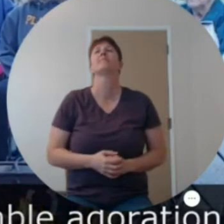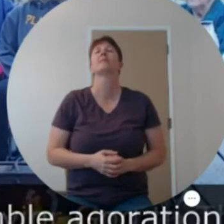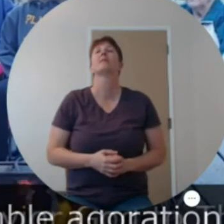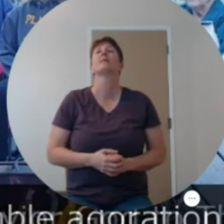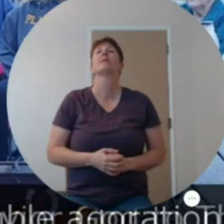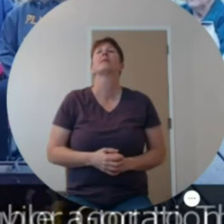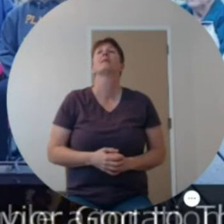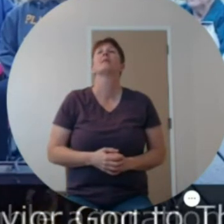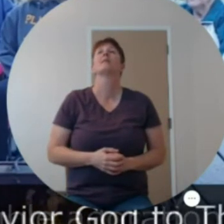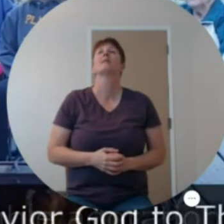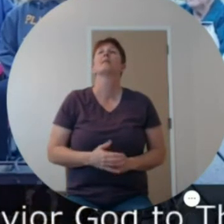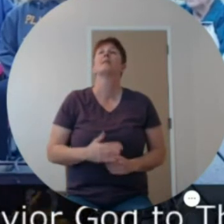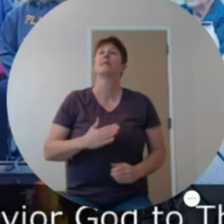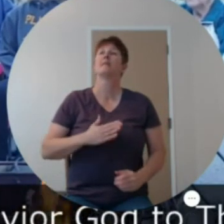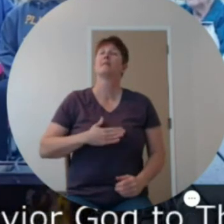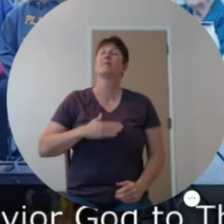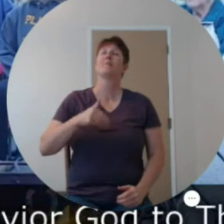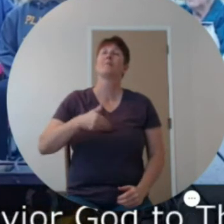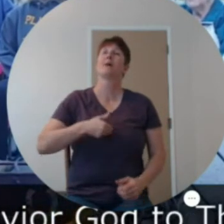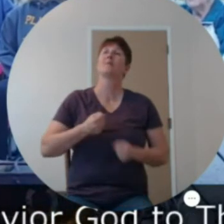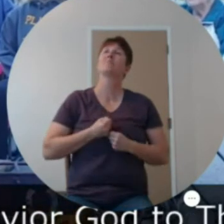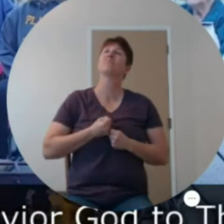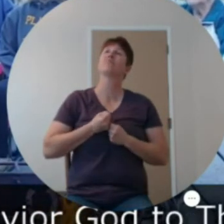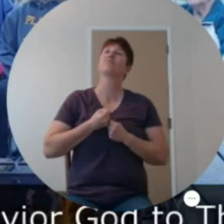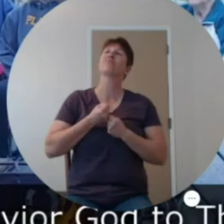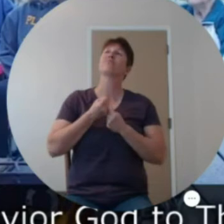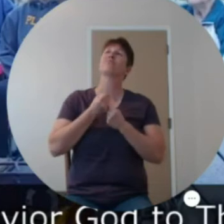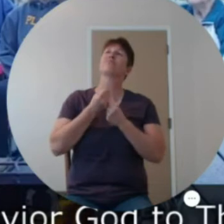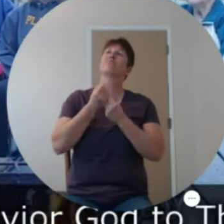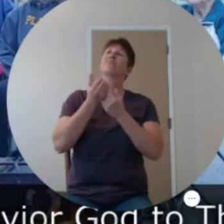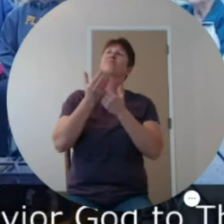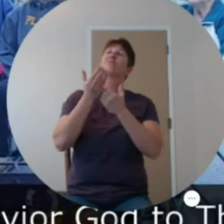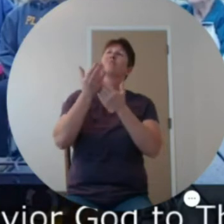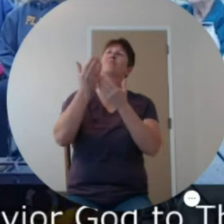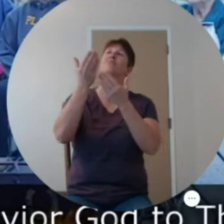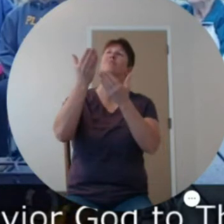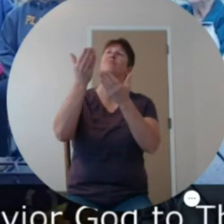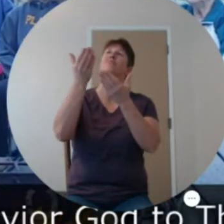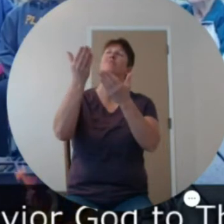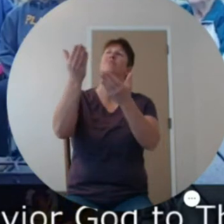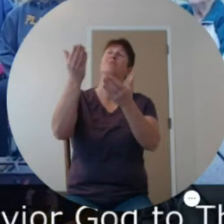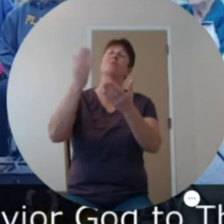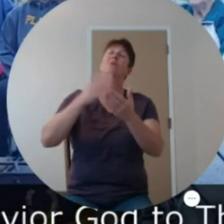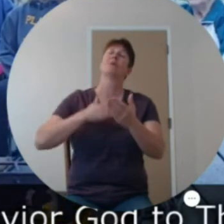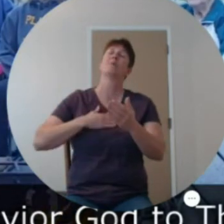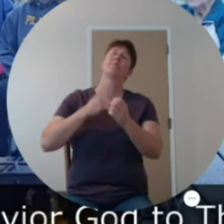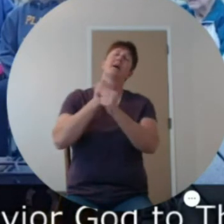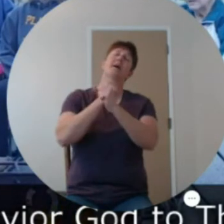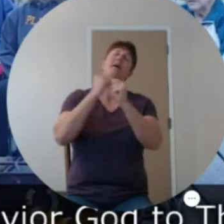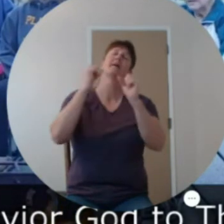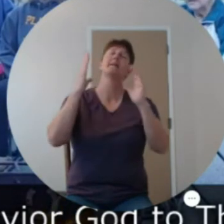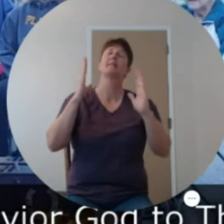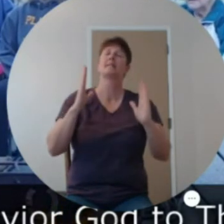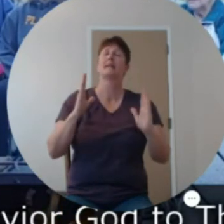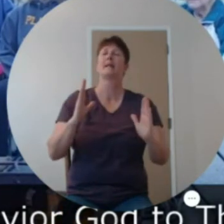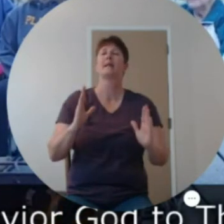Then sings my soul, my